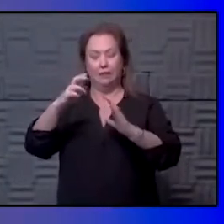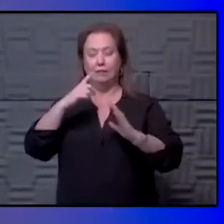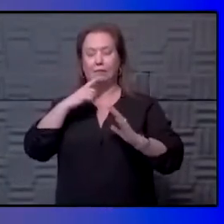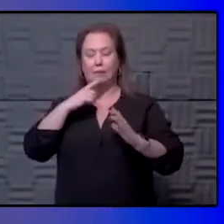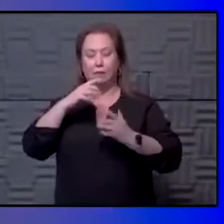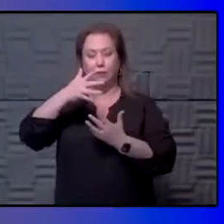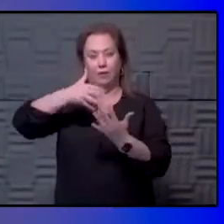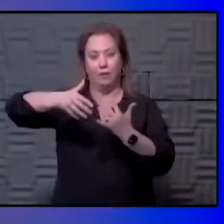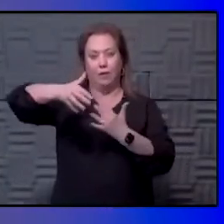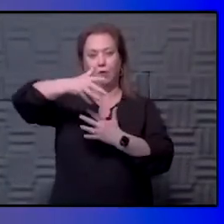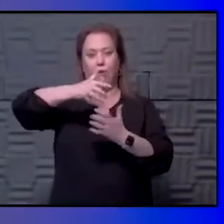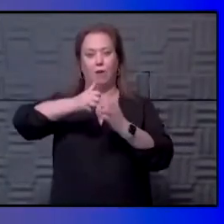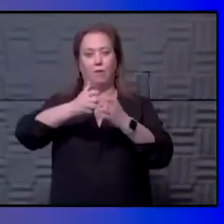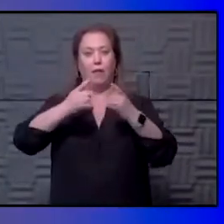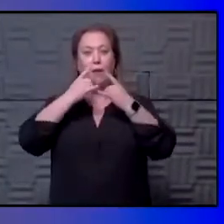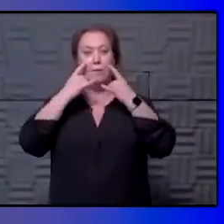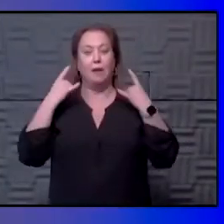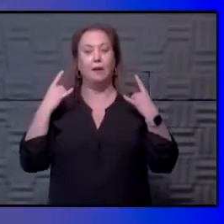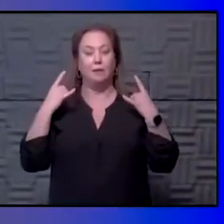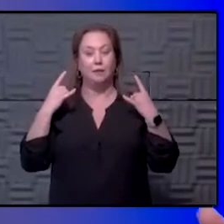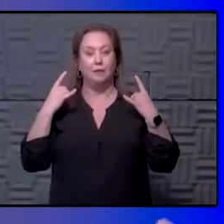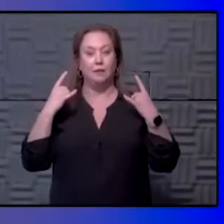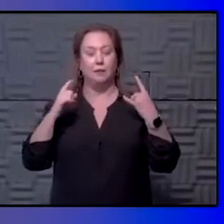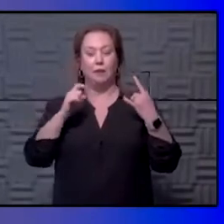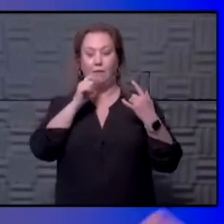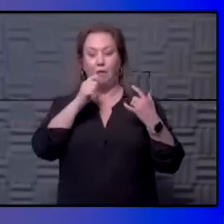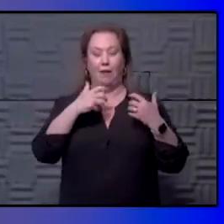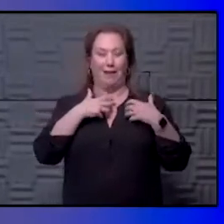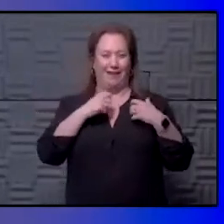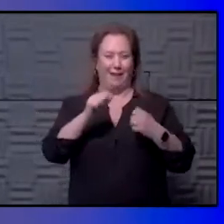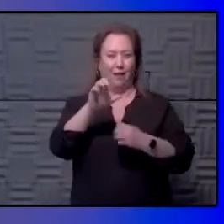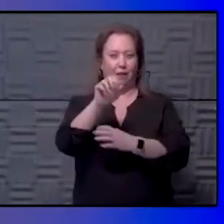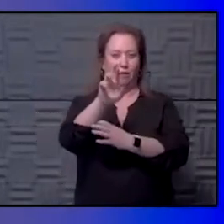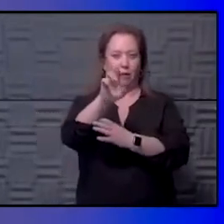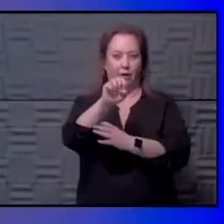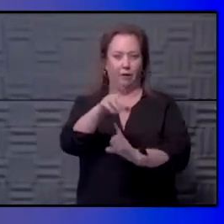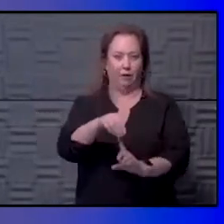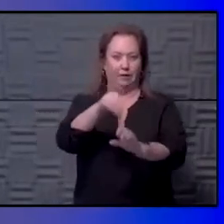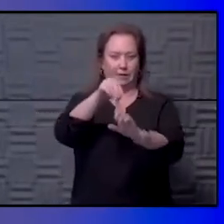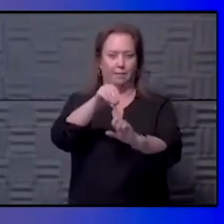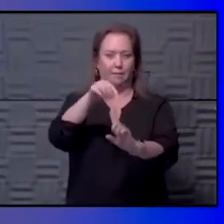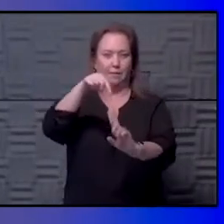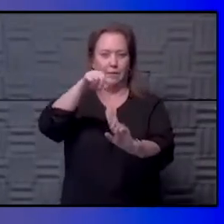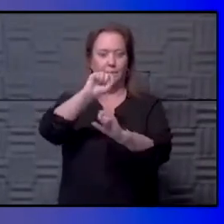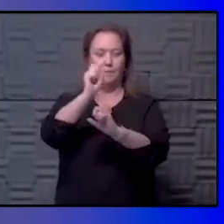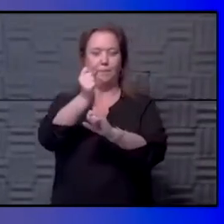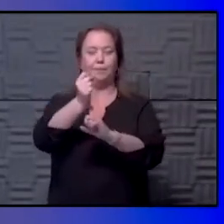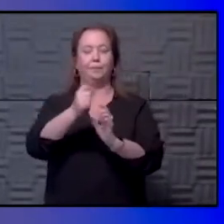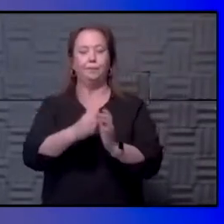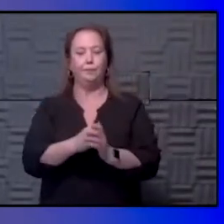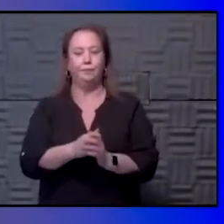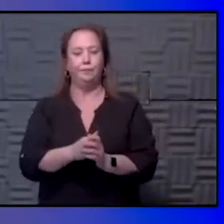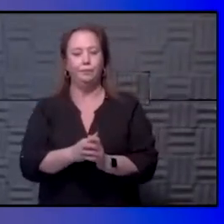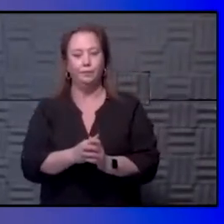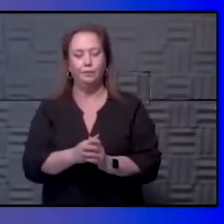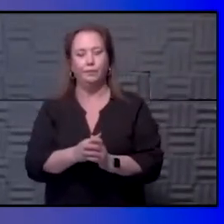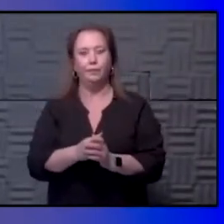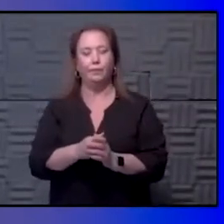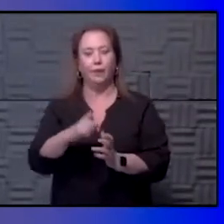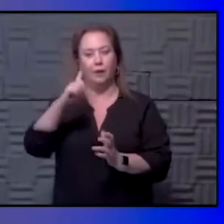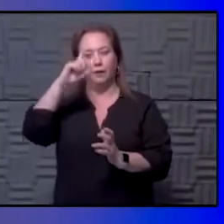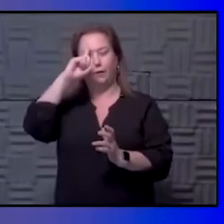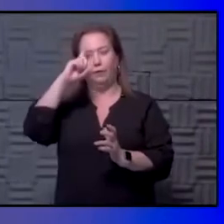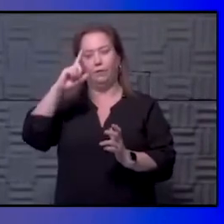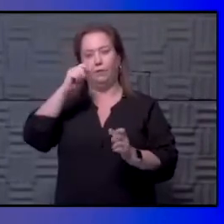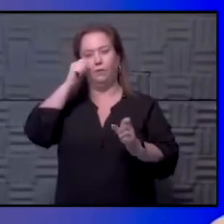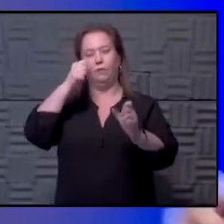to interact without masks. As long as you're not in a health care setting, that was very specific in that vaccination guidance. But I think you have to